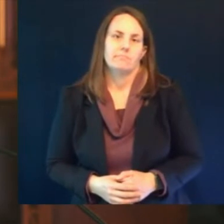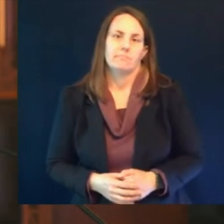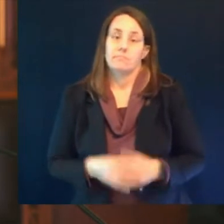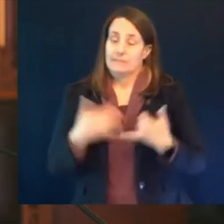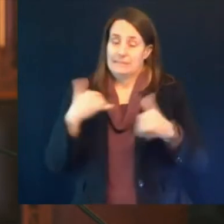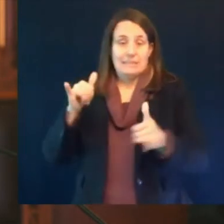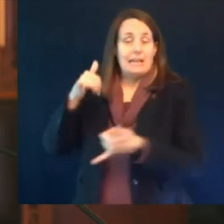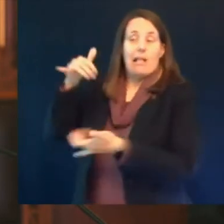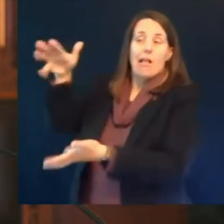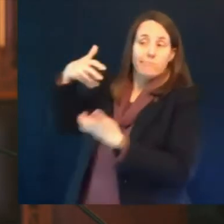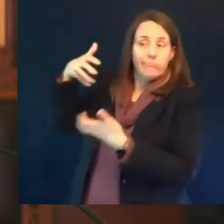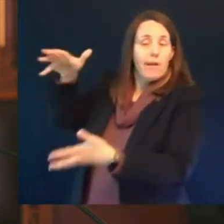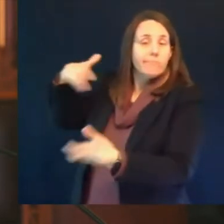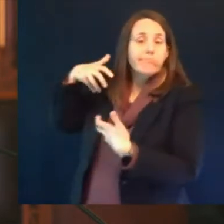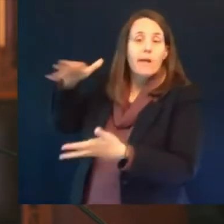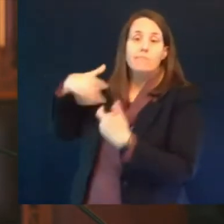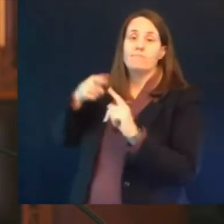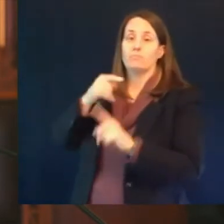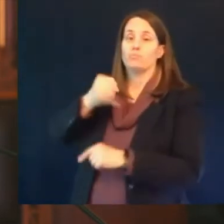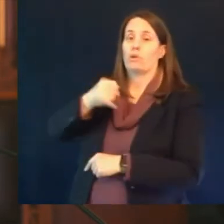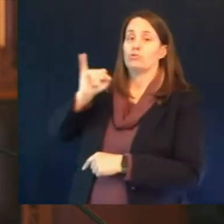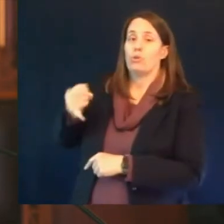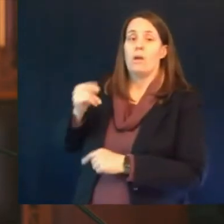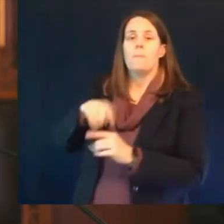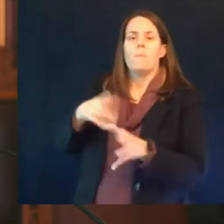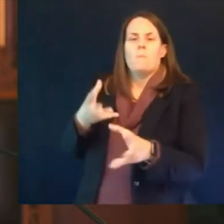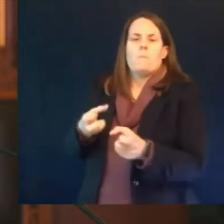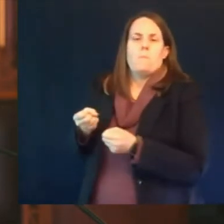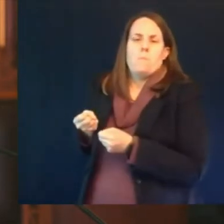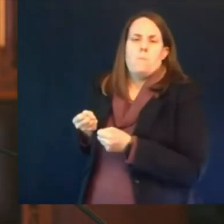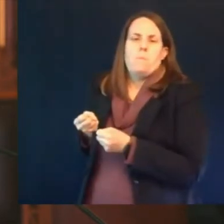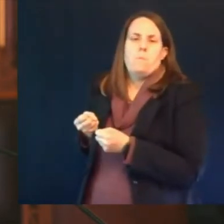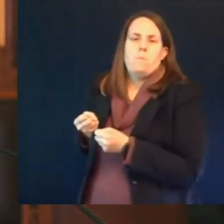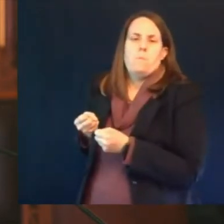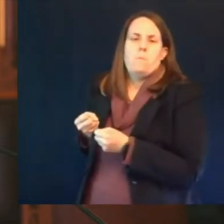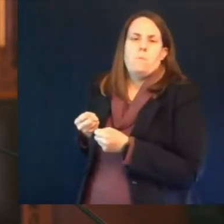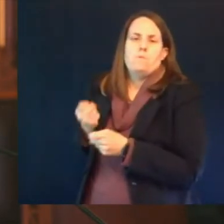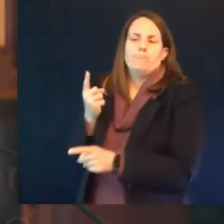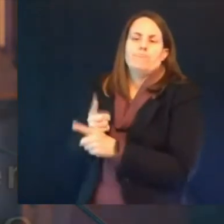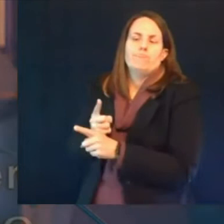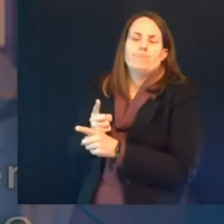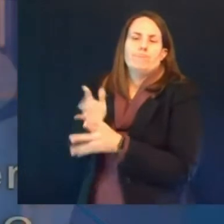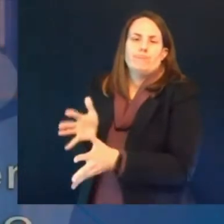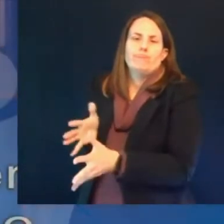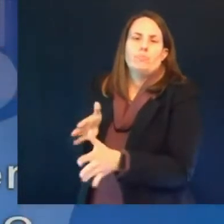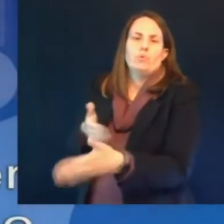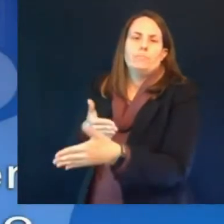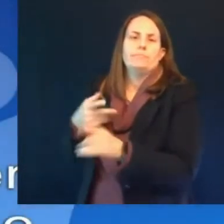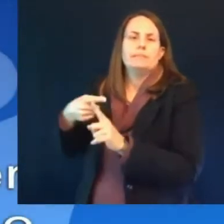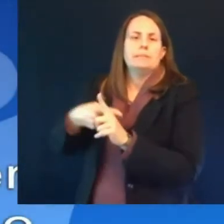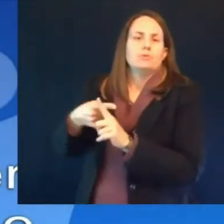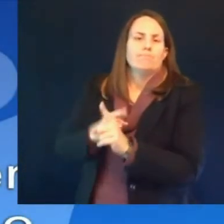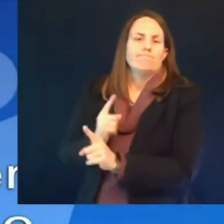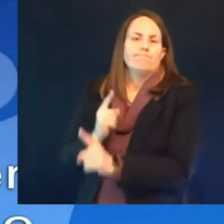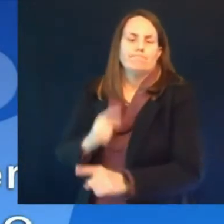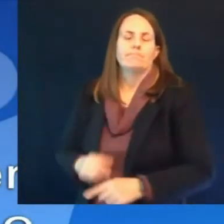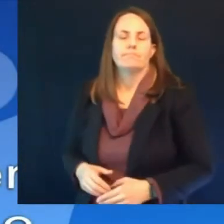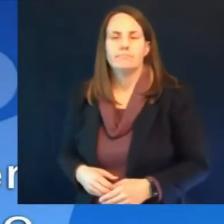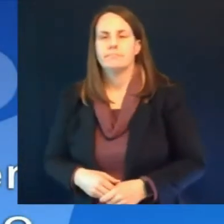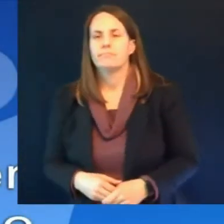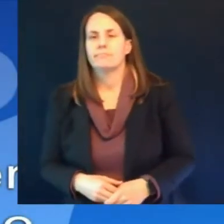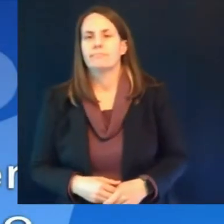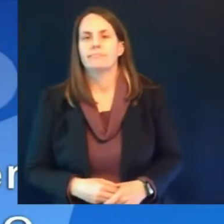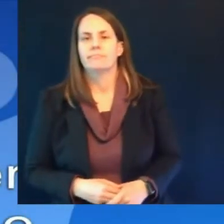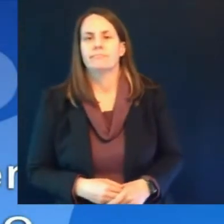vaccinators to keep it at appropriate temperatures and hold on to it thank you sean now to jake ethel